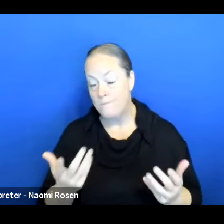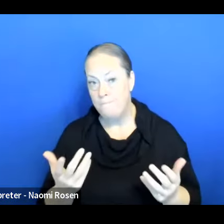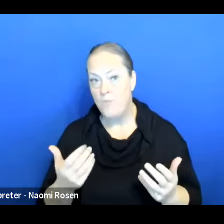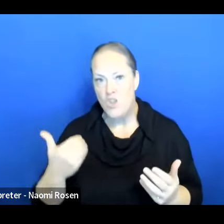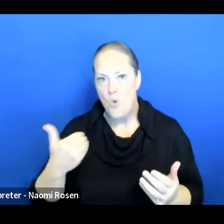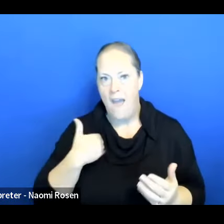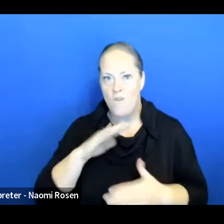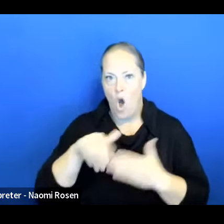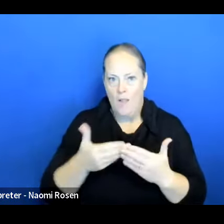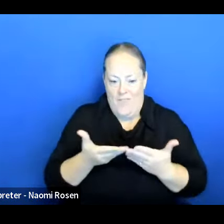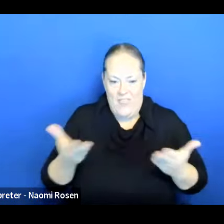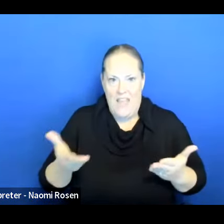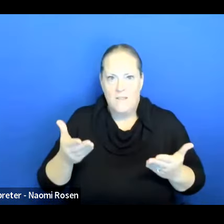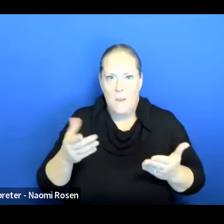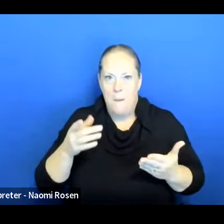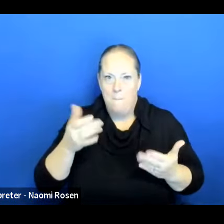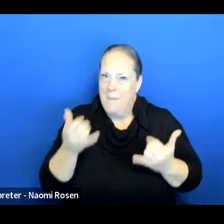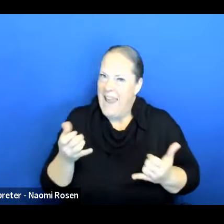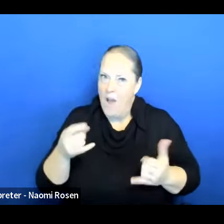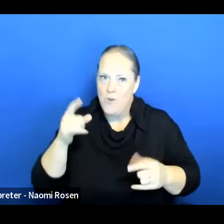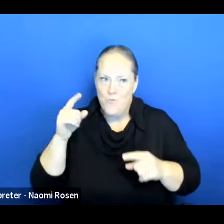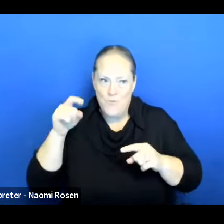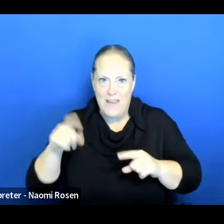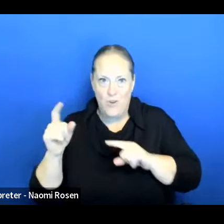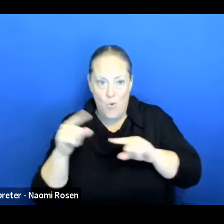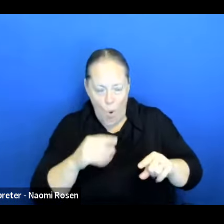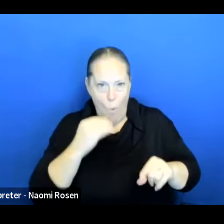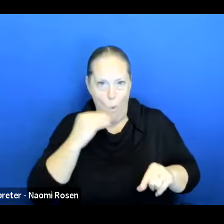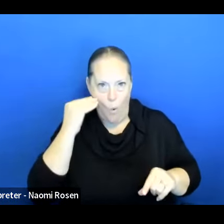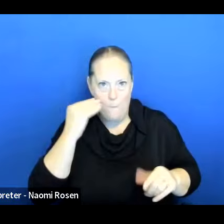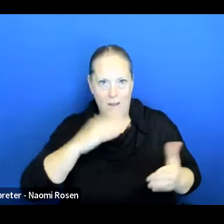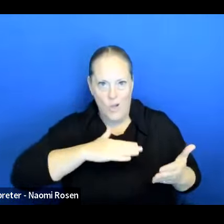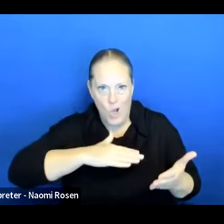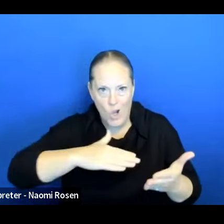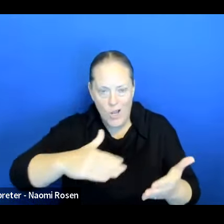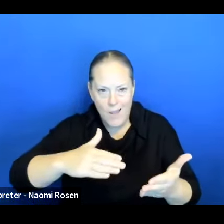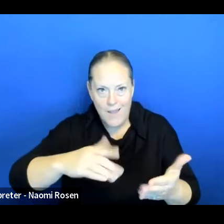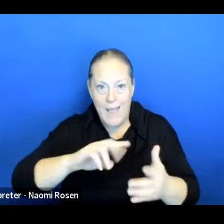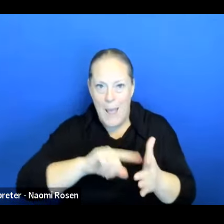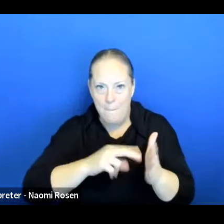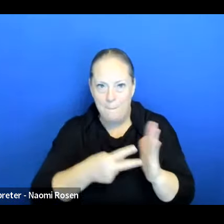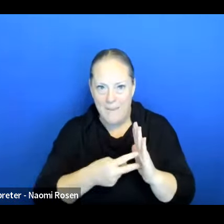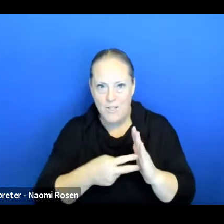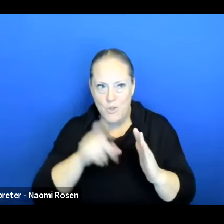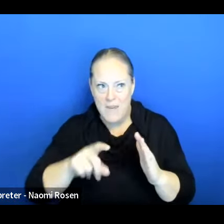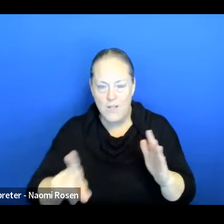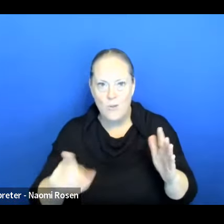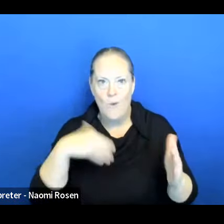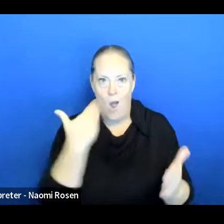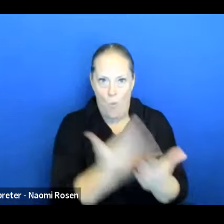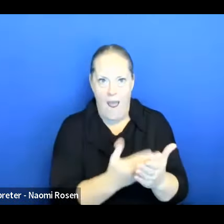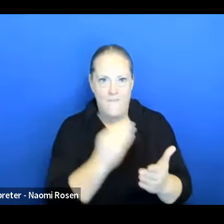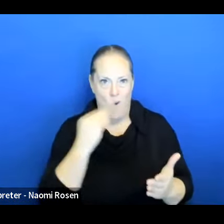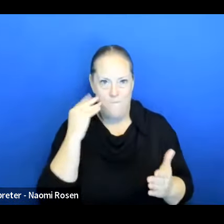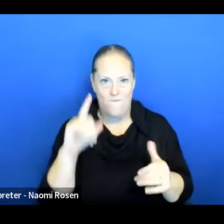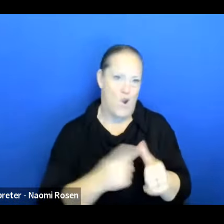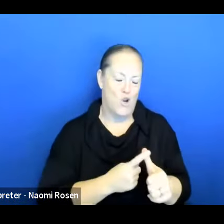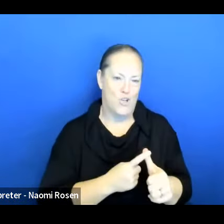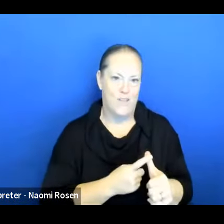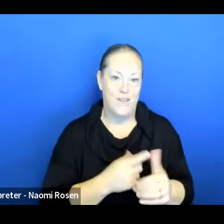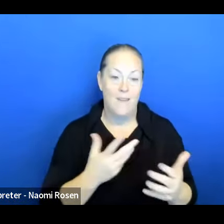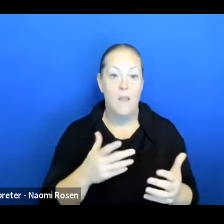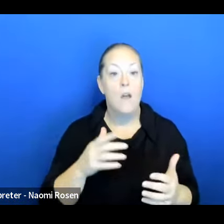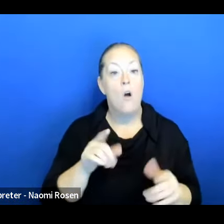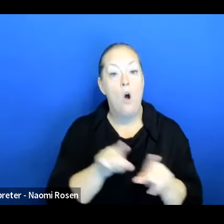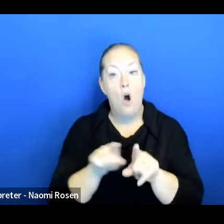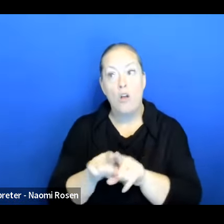ingredients, you have to go home to cook them, but you're have to go home first. Then along with that, people just, they have, they wanted knowledge on